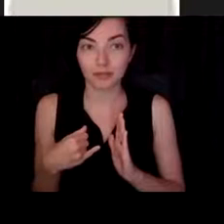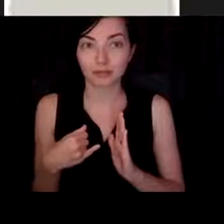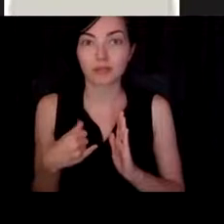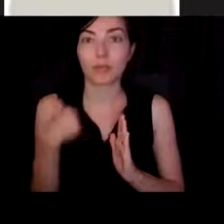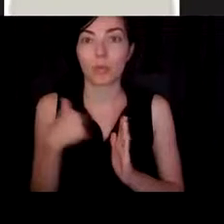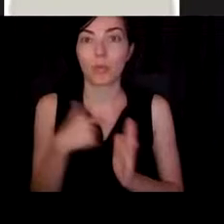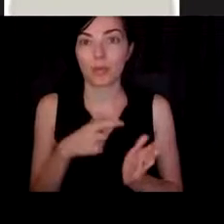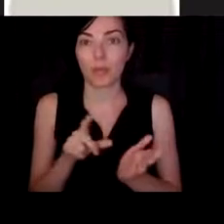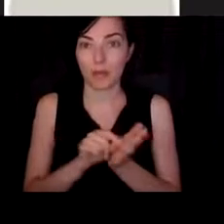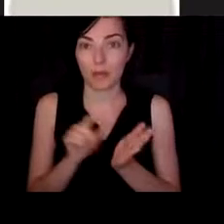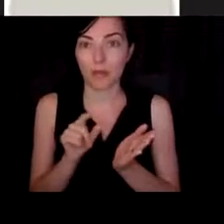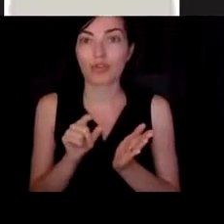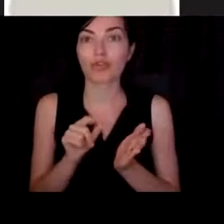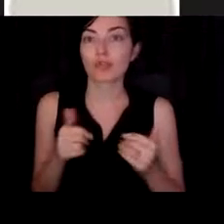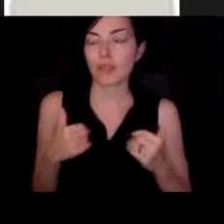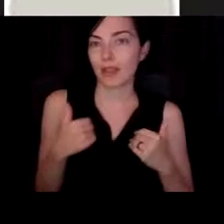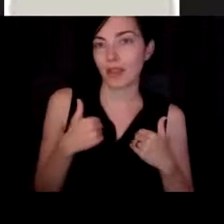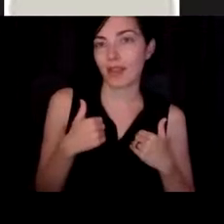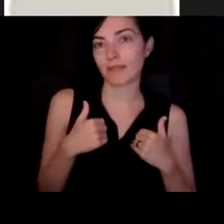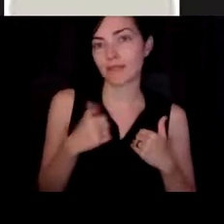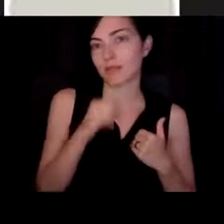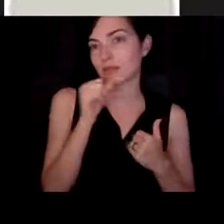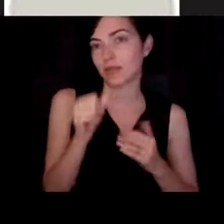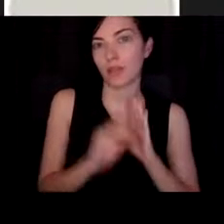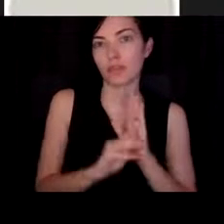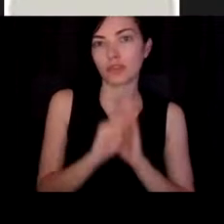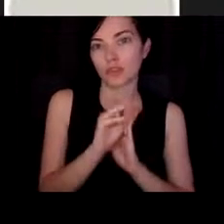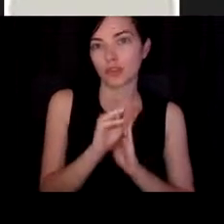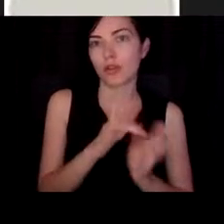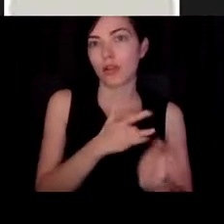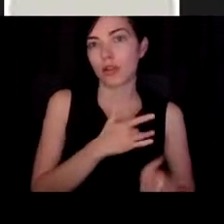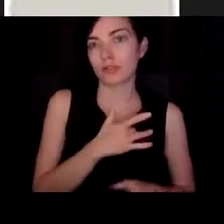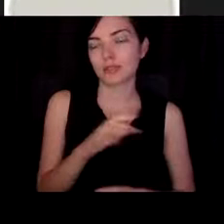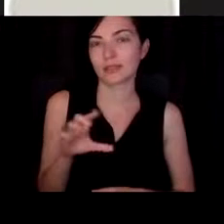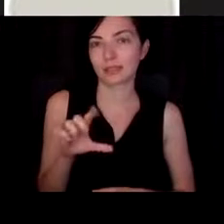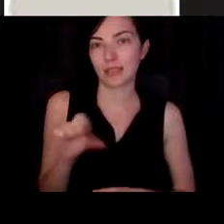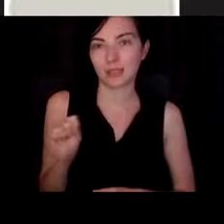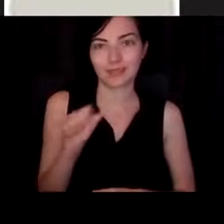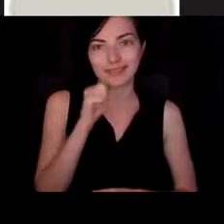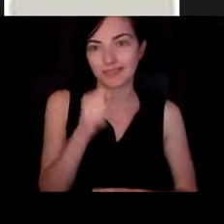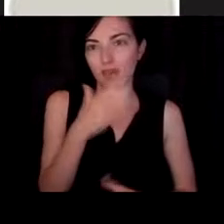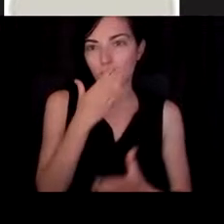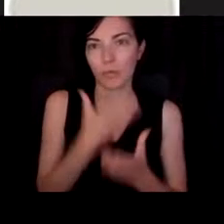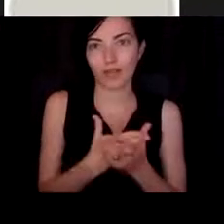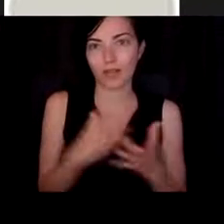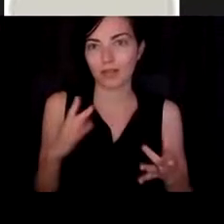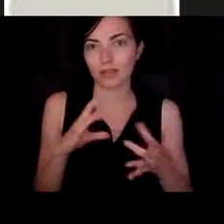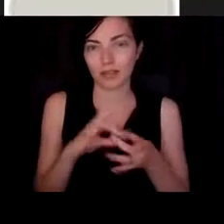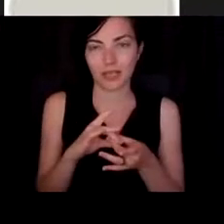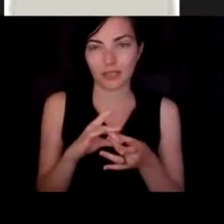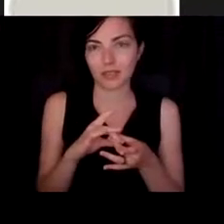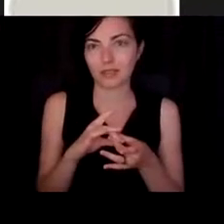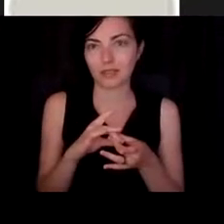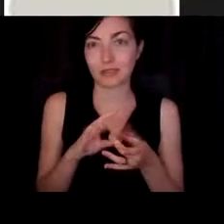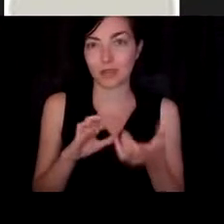you know, we have these immature heart cells that aren't really well connected to each other. So, how do we